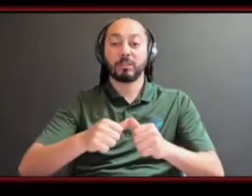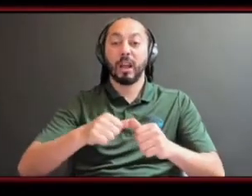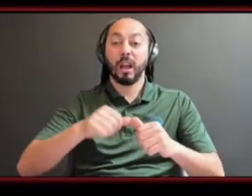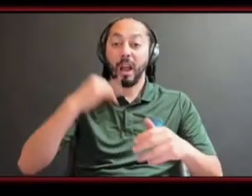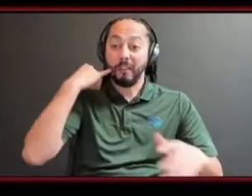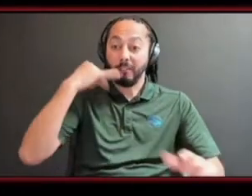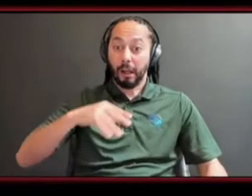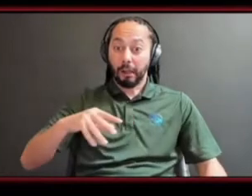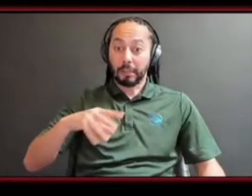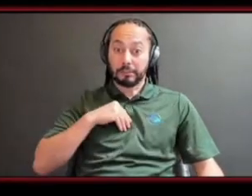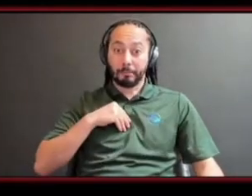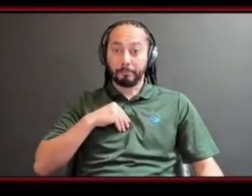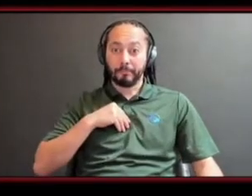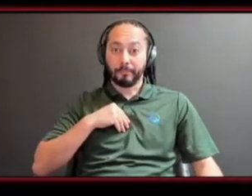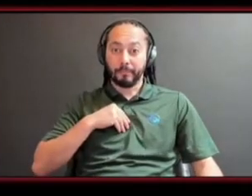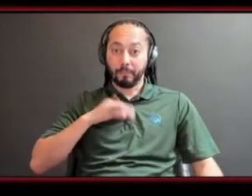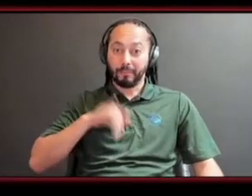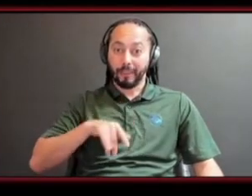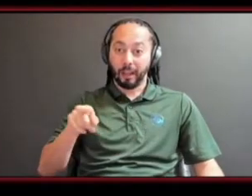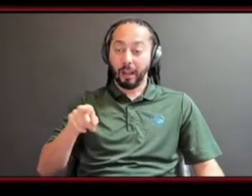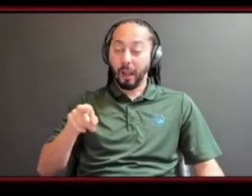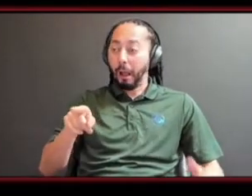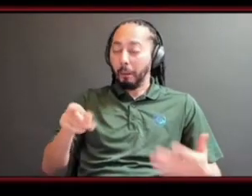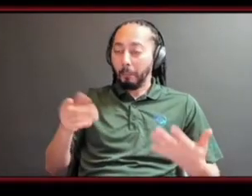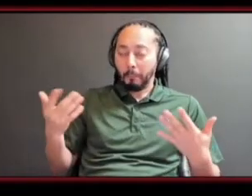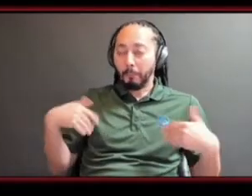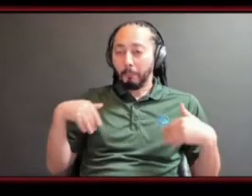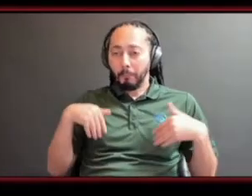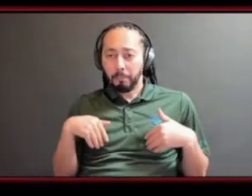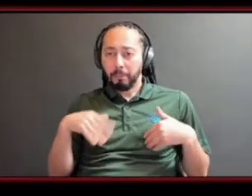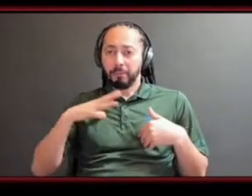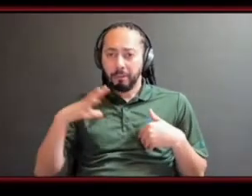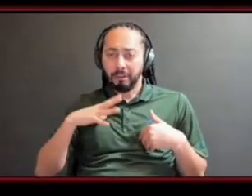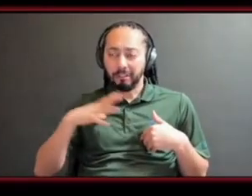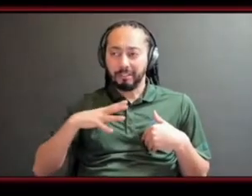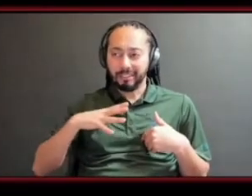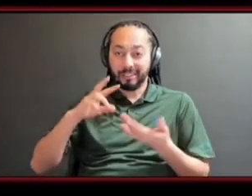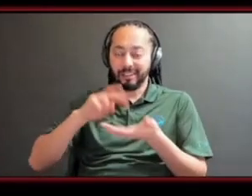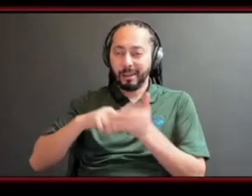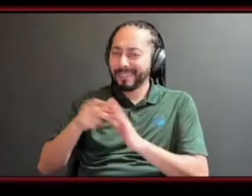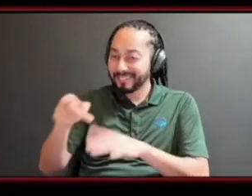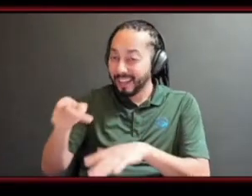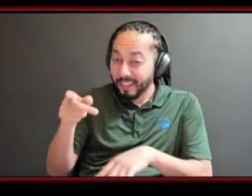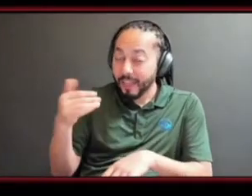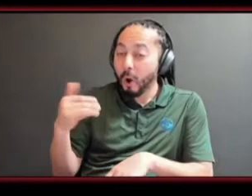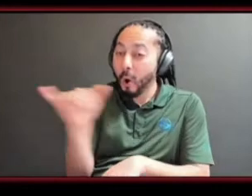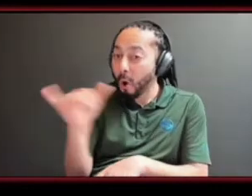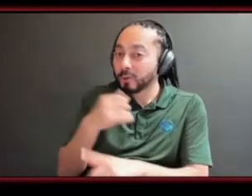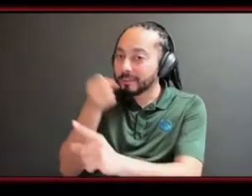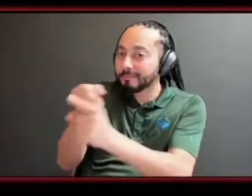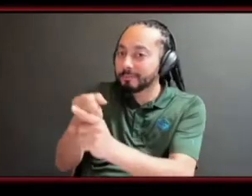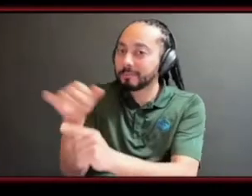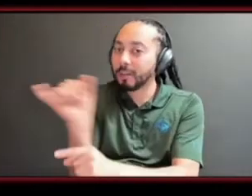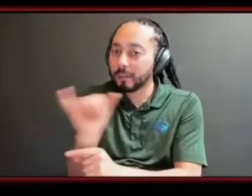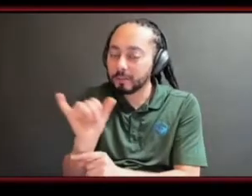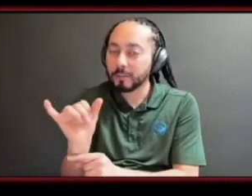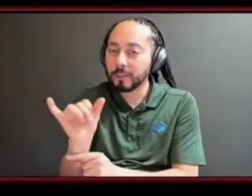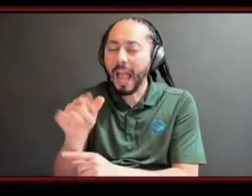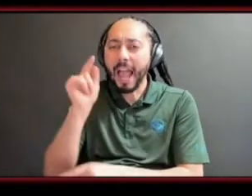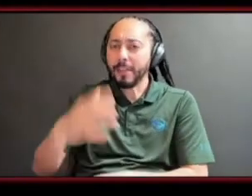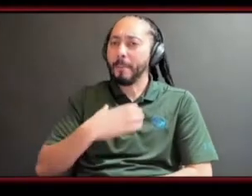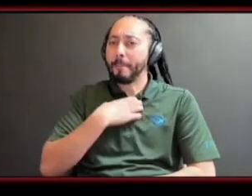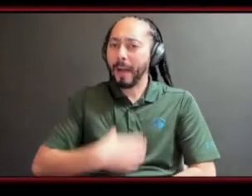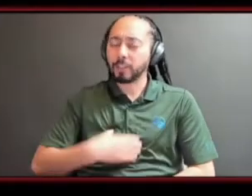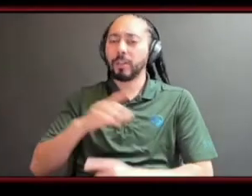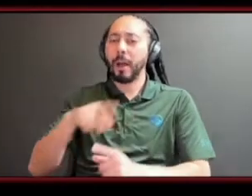luckily the white person standing next to me is just as aggressive and um sort of passionate about making